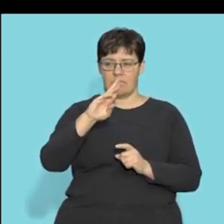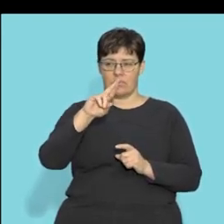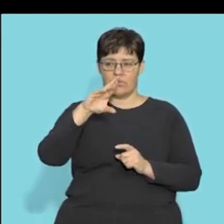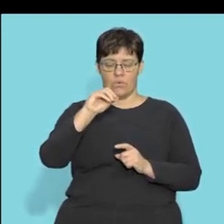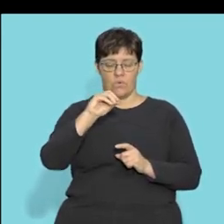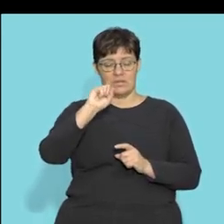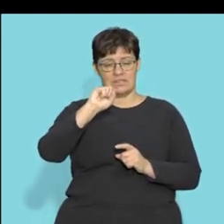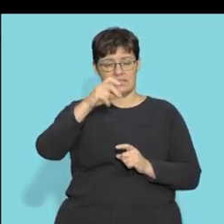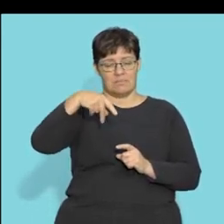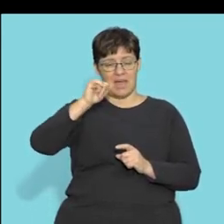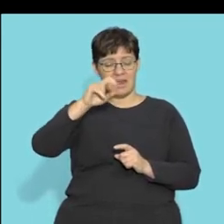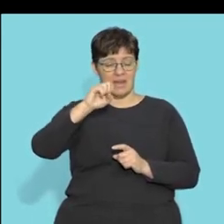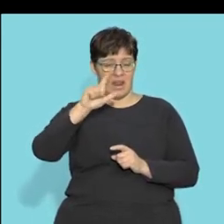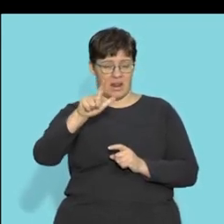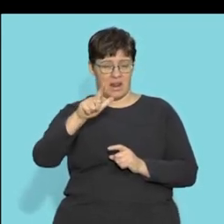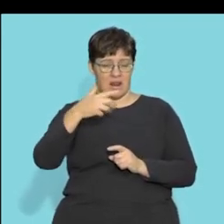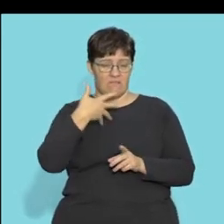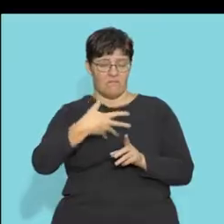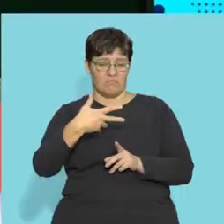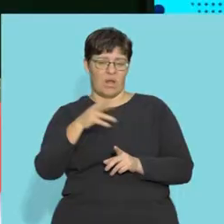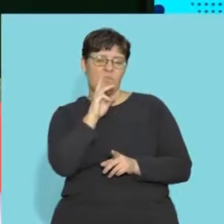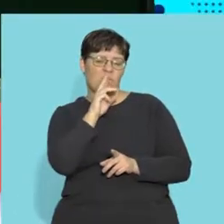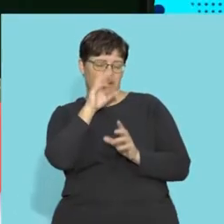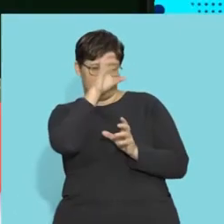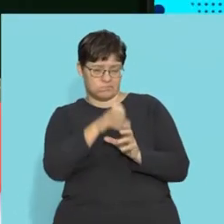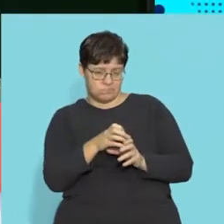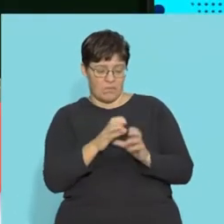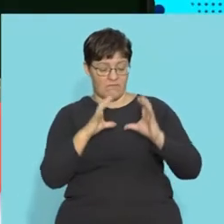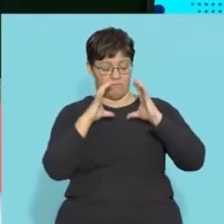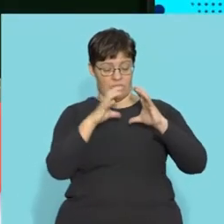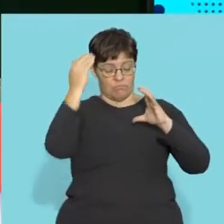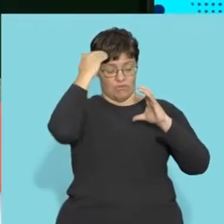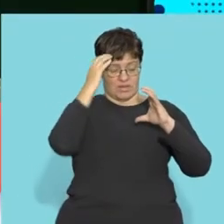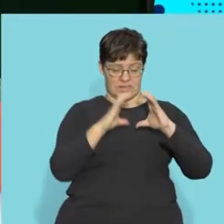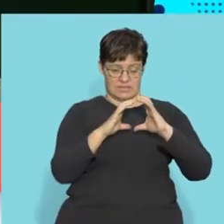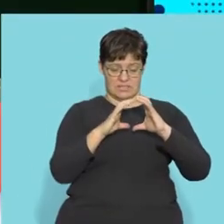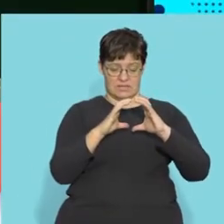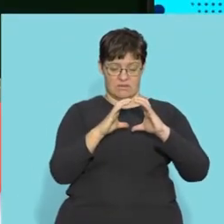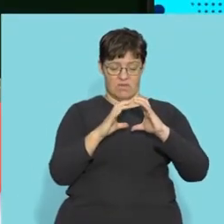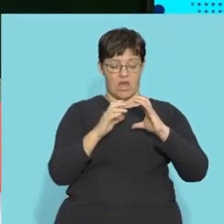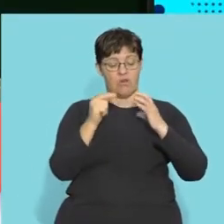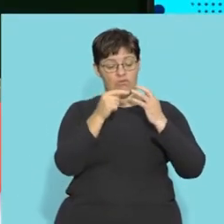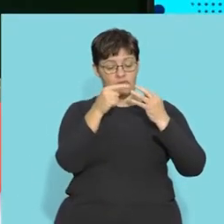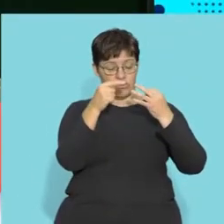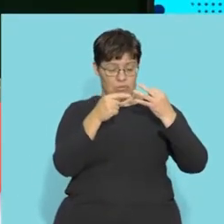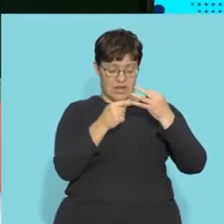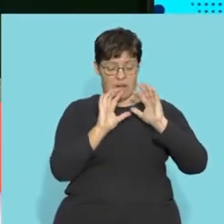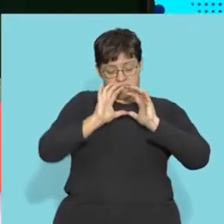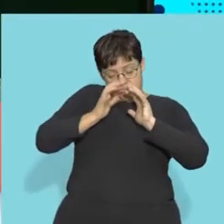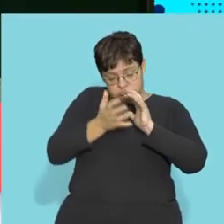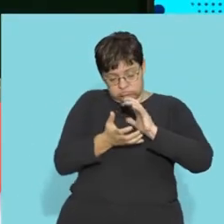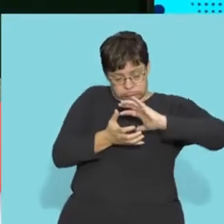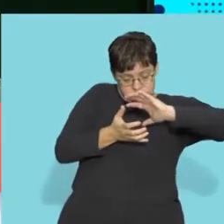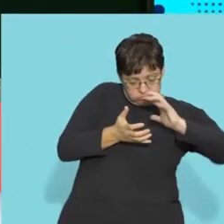fluid the cerebrospinal fluid now let's just look at this now so you've got your brain and there are three